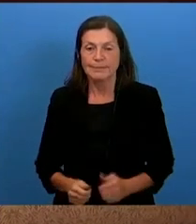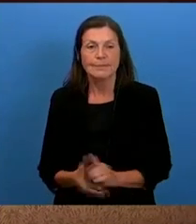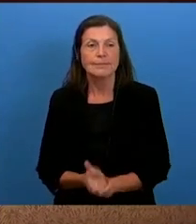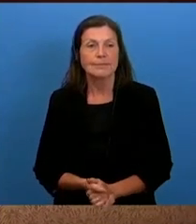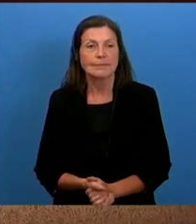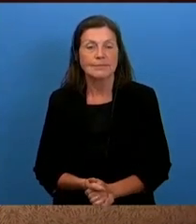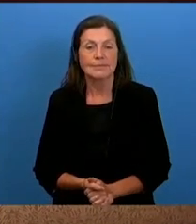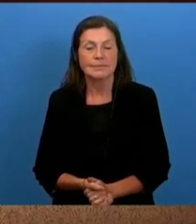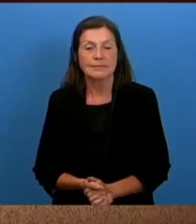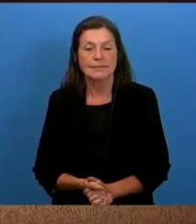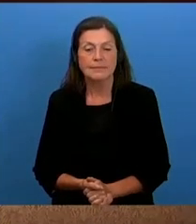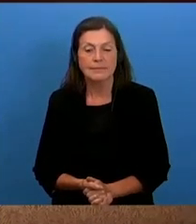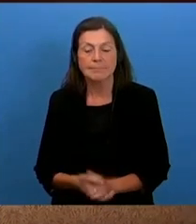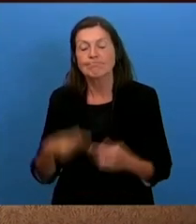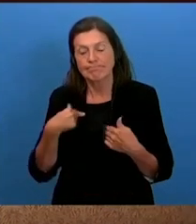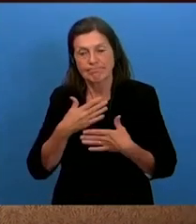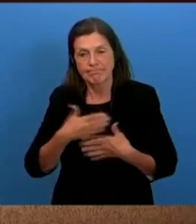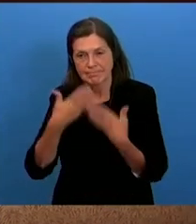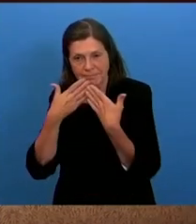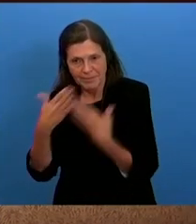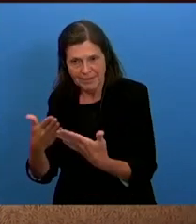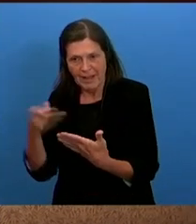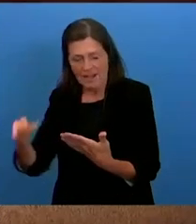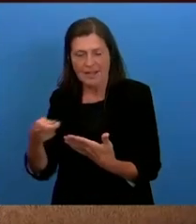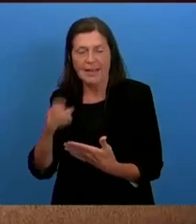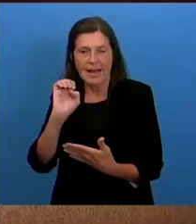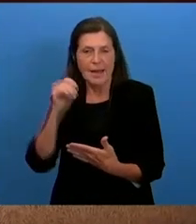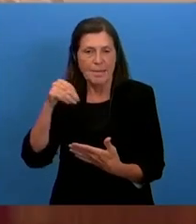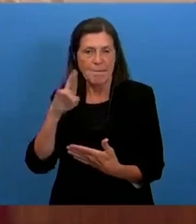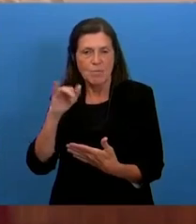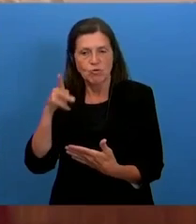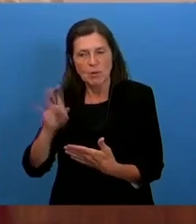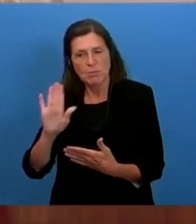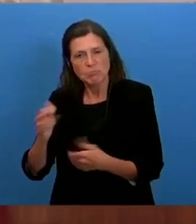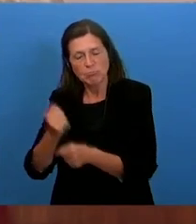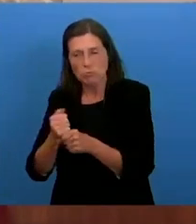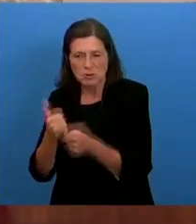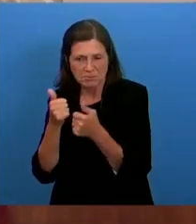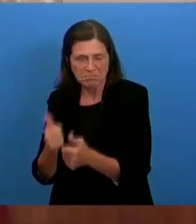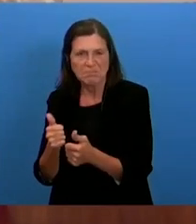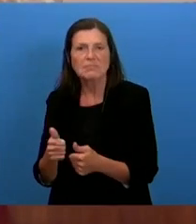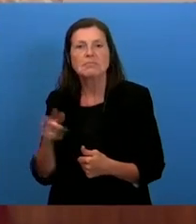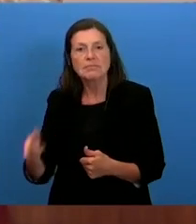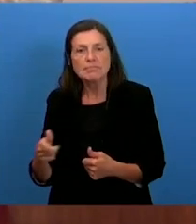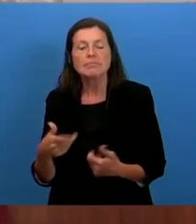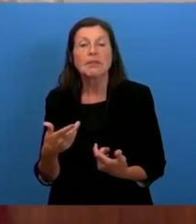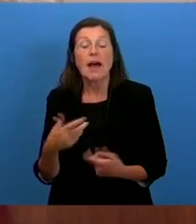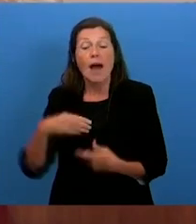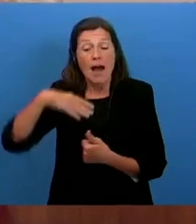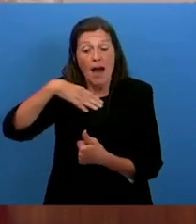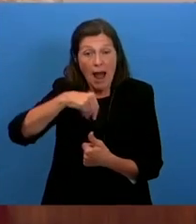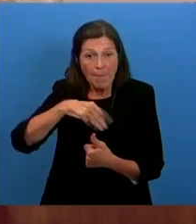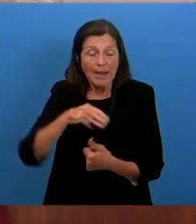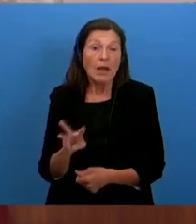At the outset, I would like to thank the expert mechanism for their work. I would like to draw your attention to the fact that the entity called Armenians of Western Armenia